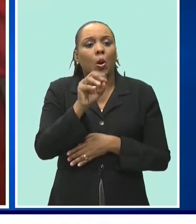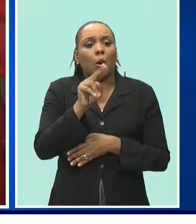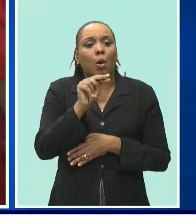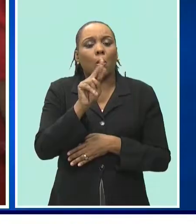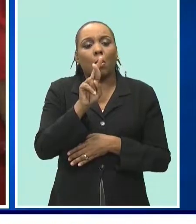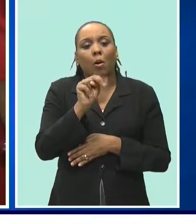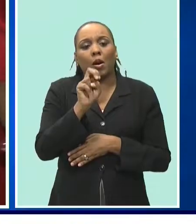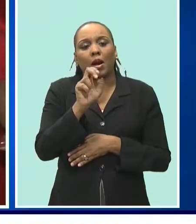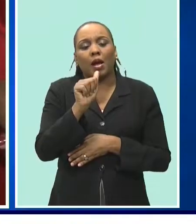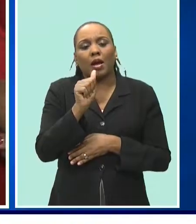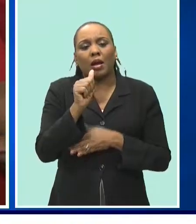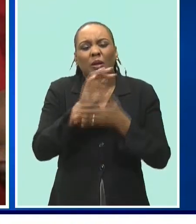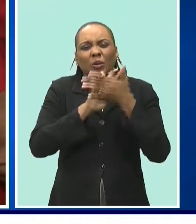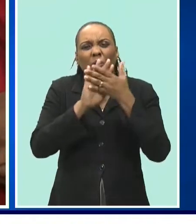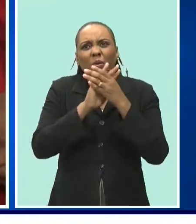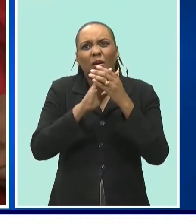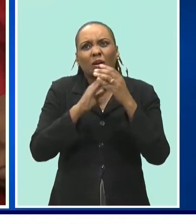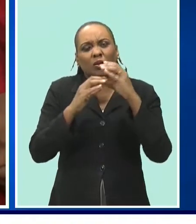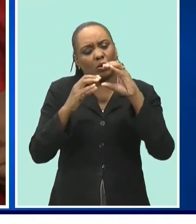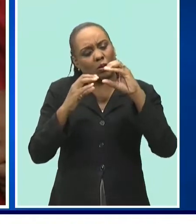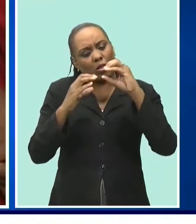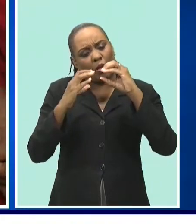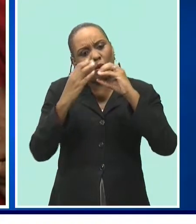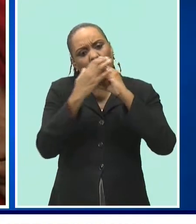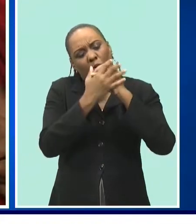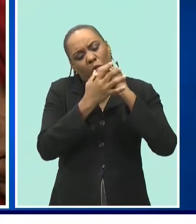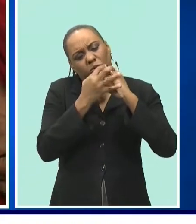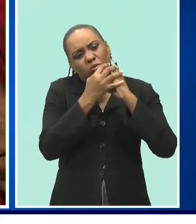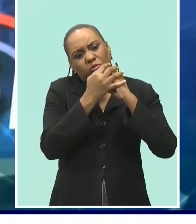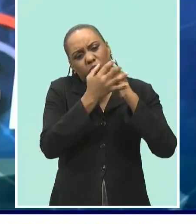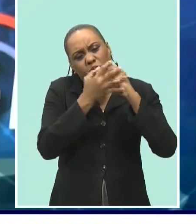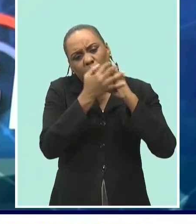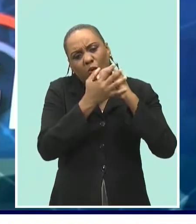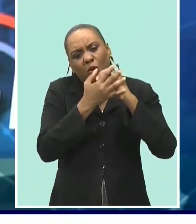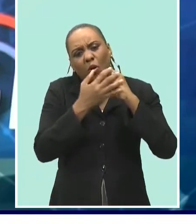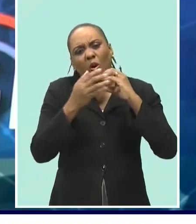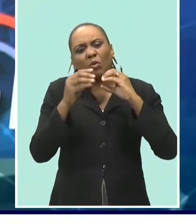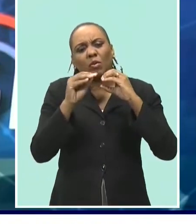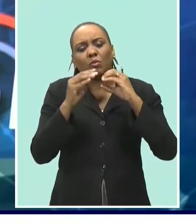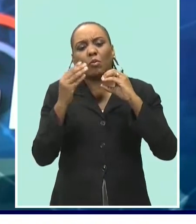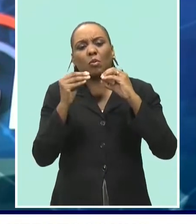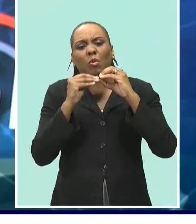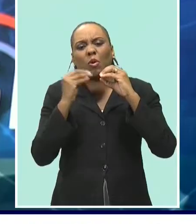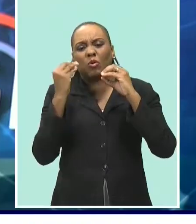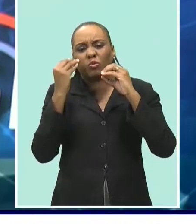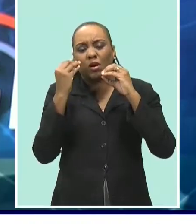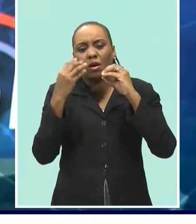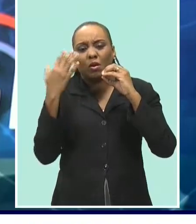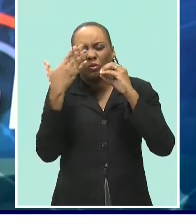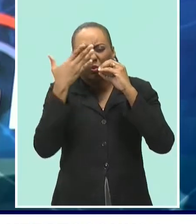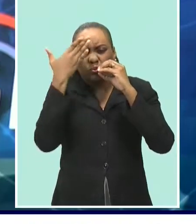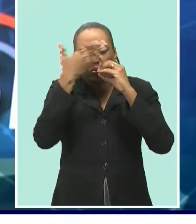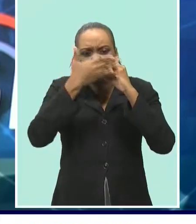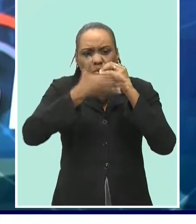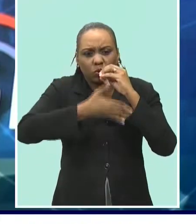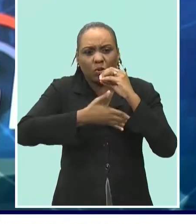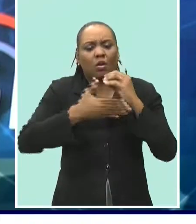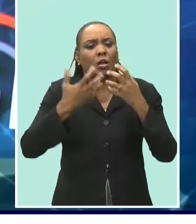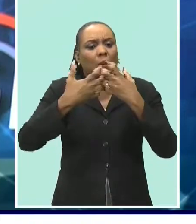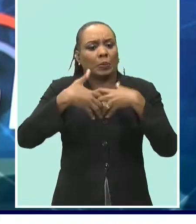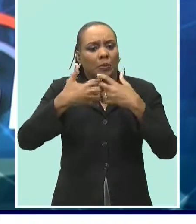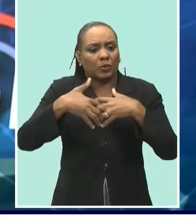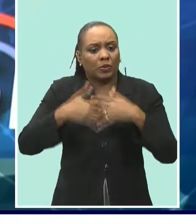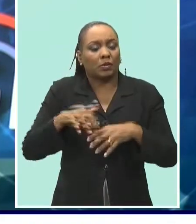vision double vision nearsighted astigmatism and light sensitivity president roseanne meyers says the machine is